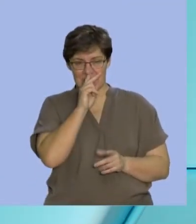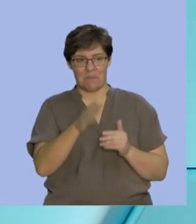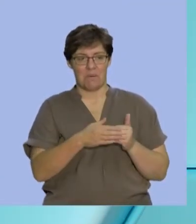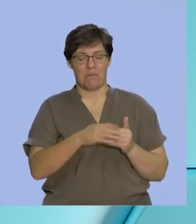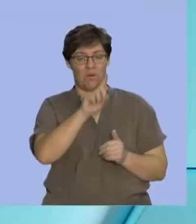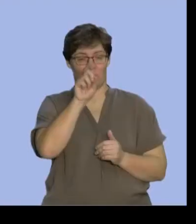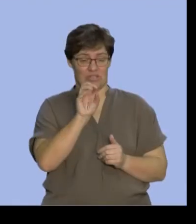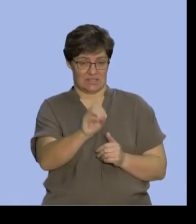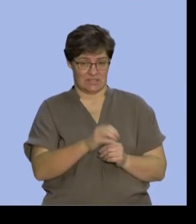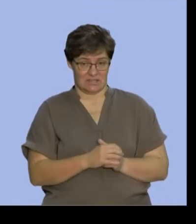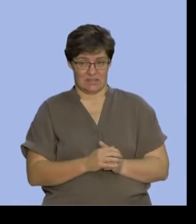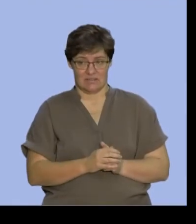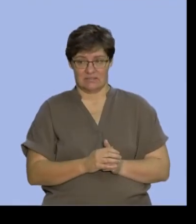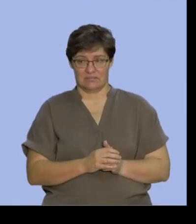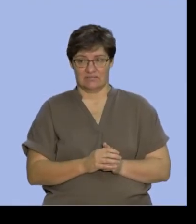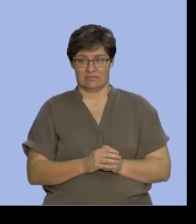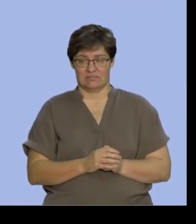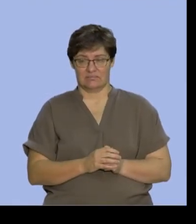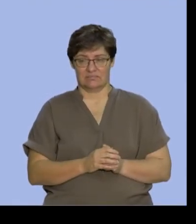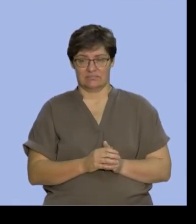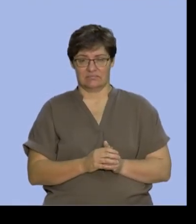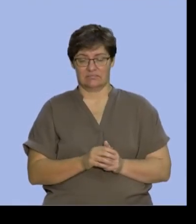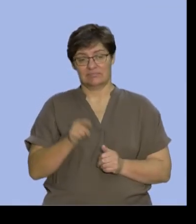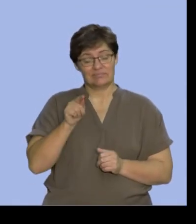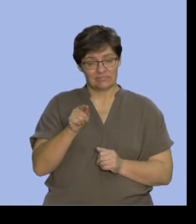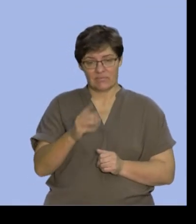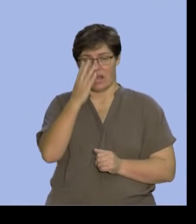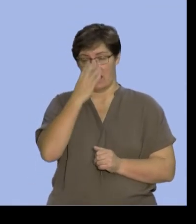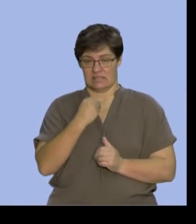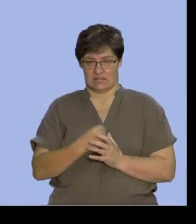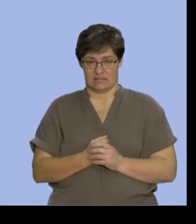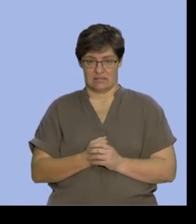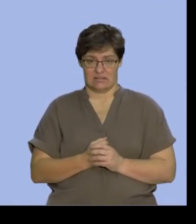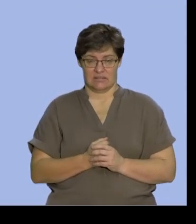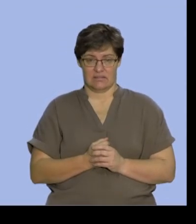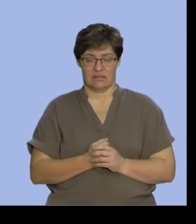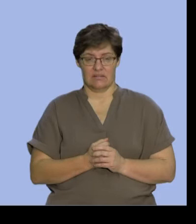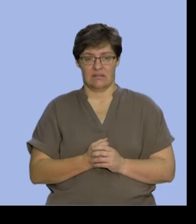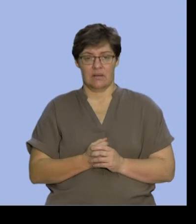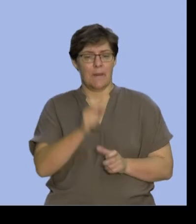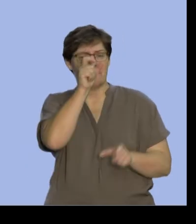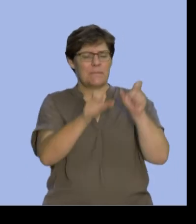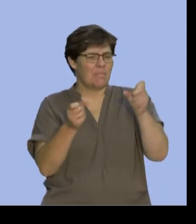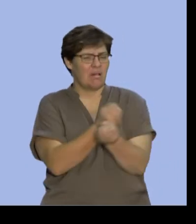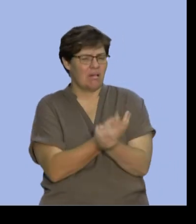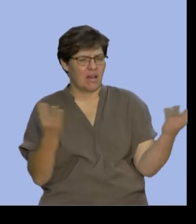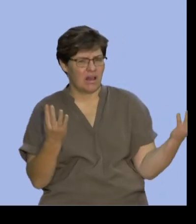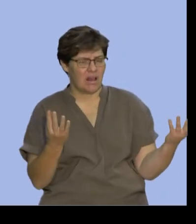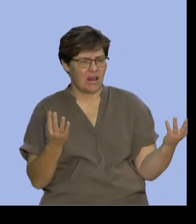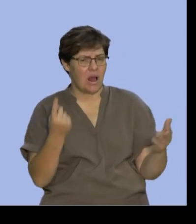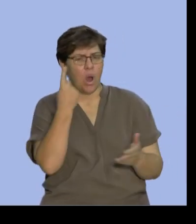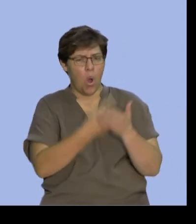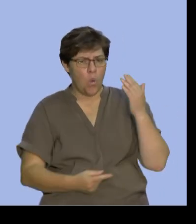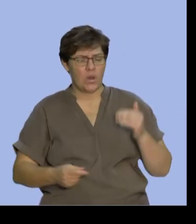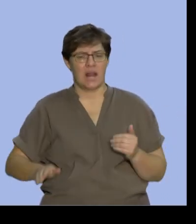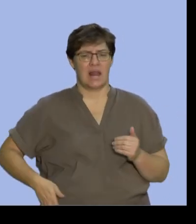this follow up. So they've asked us to look and see how many people have only broken a leg.